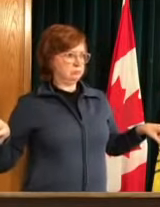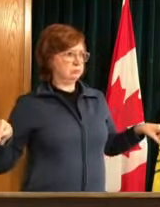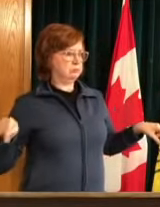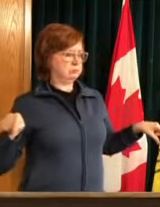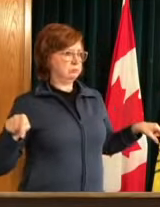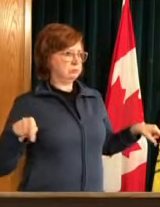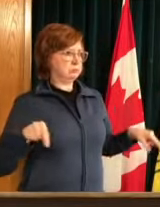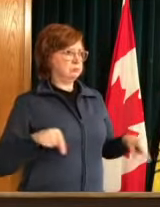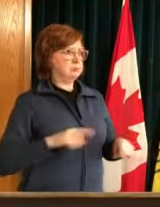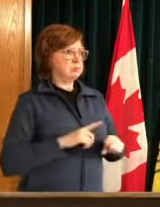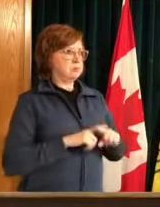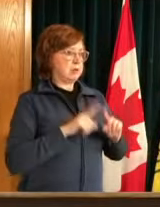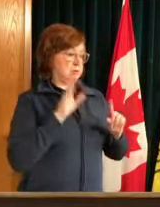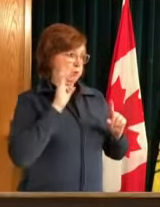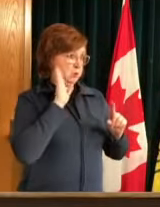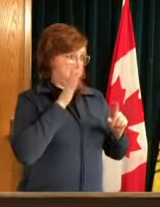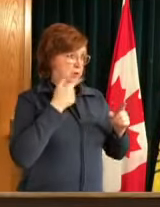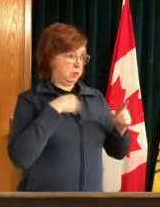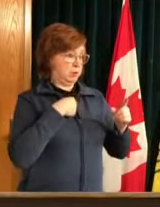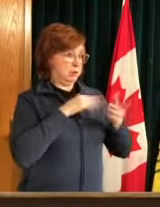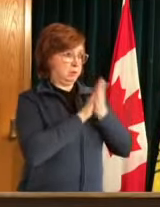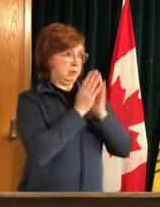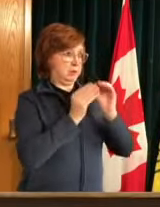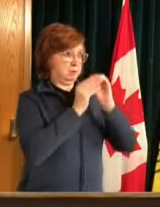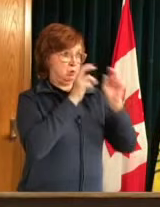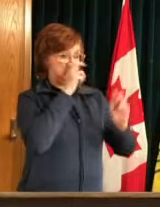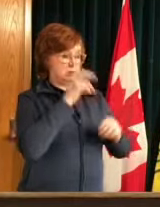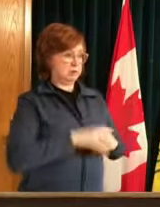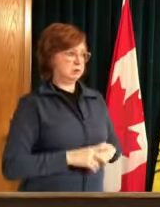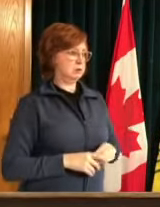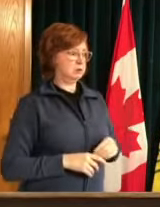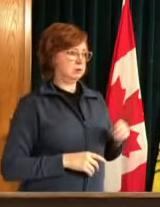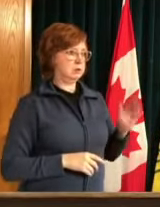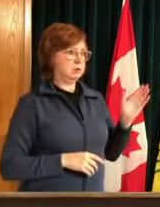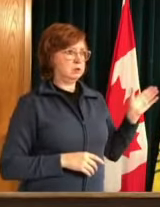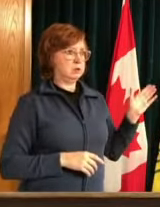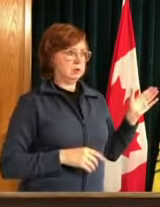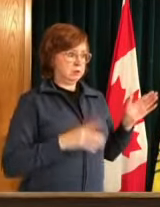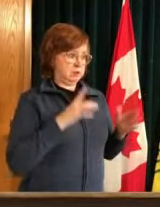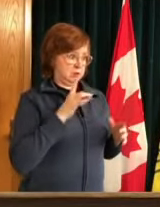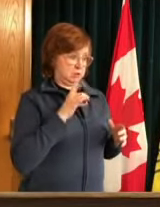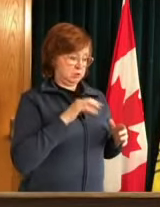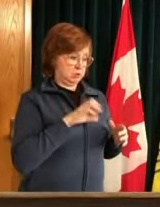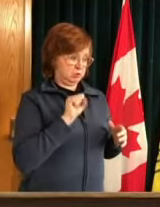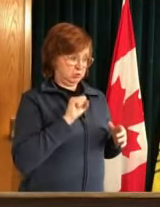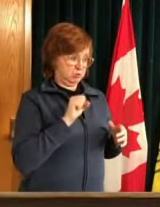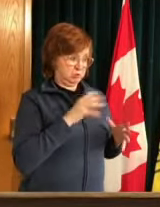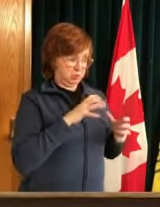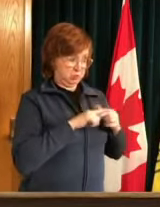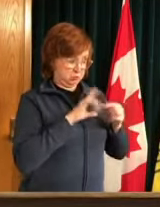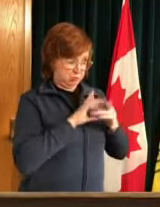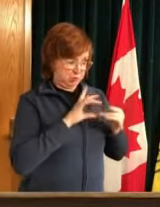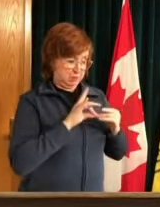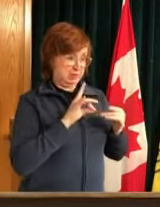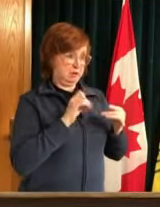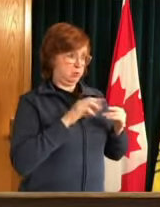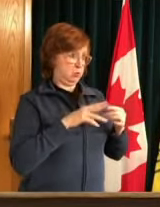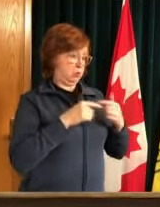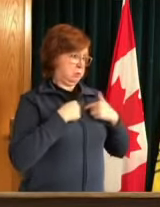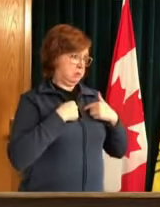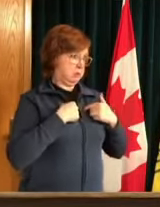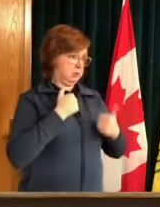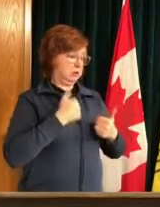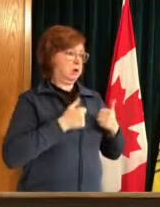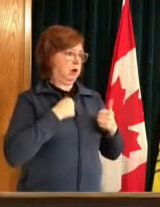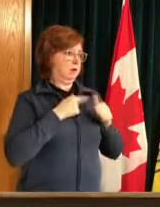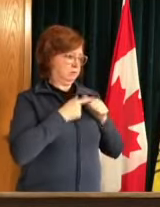uh dr schaub maybe just a couple of words if you want to comment on on that as well uh of course uh more more